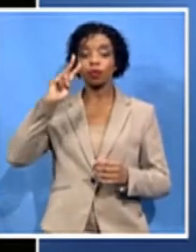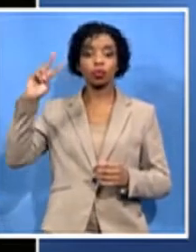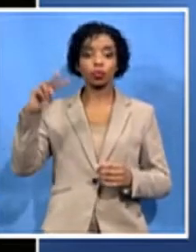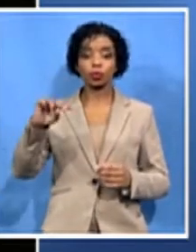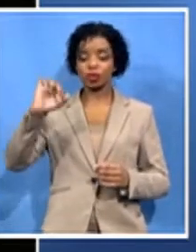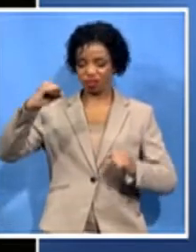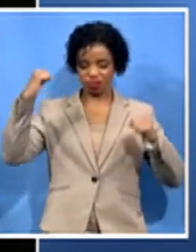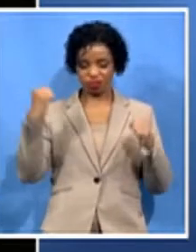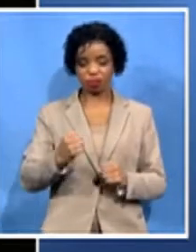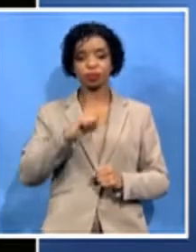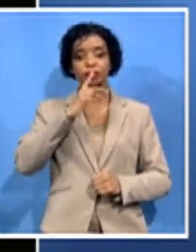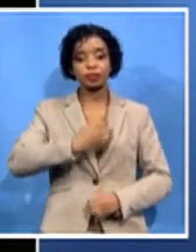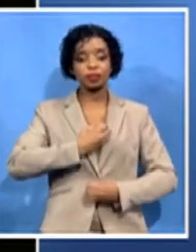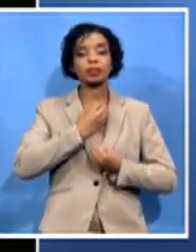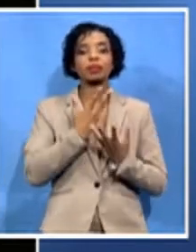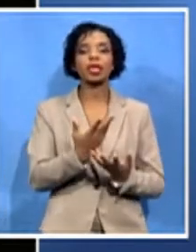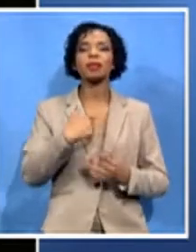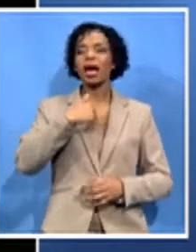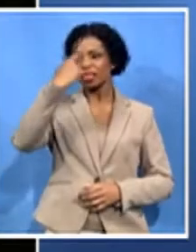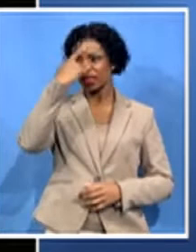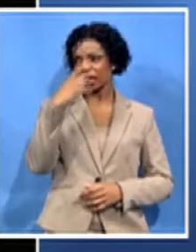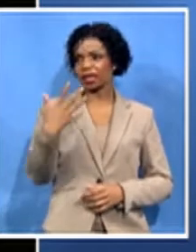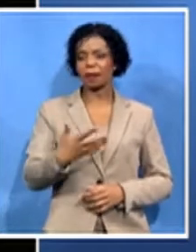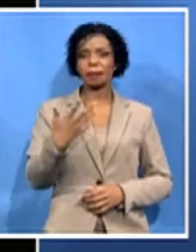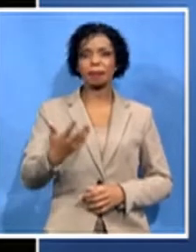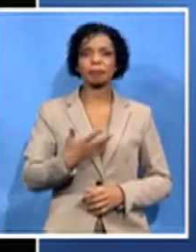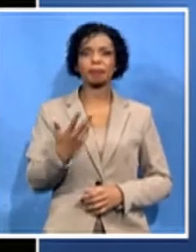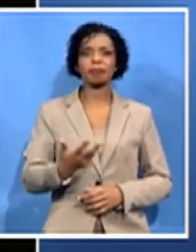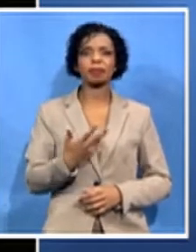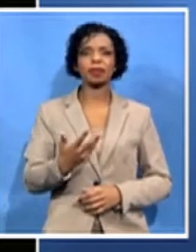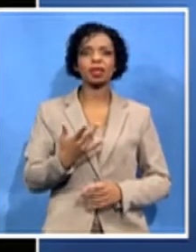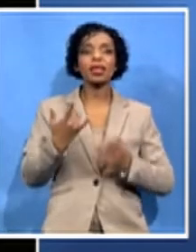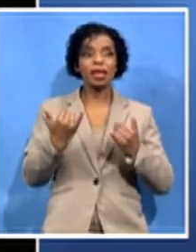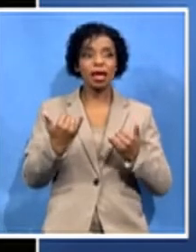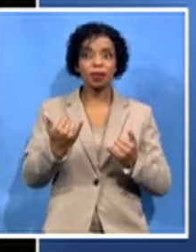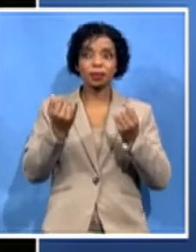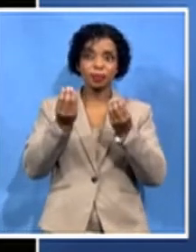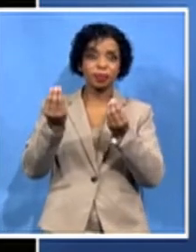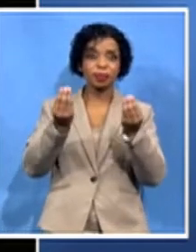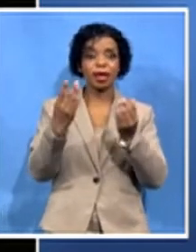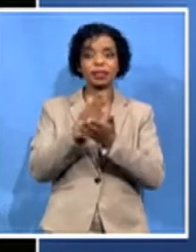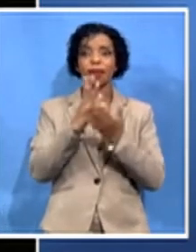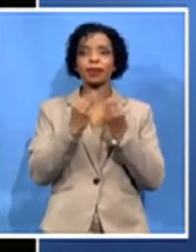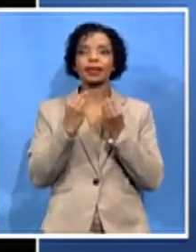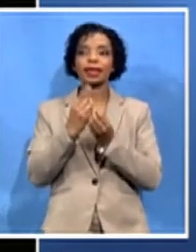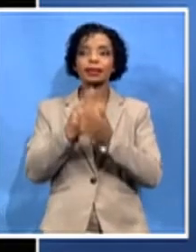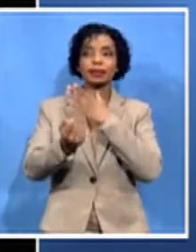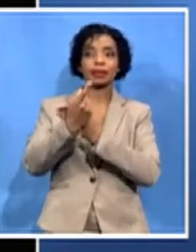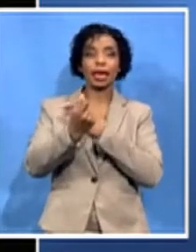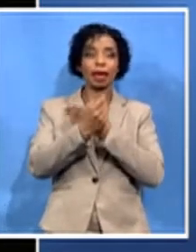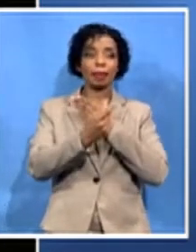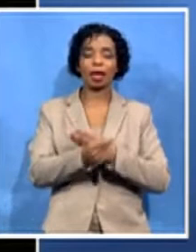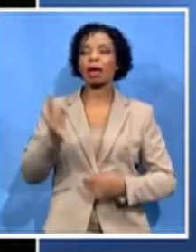saddened by the state of some of the things that is happening. Obviously, we cannot negate the issue of